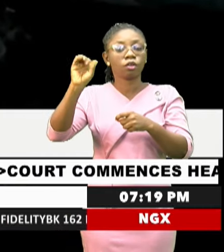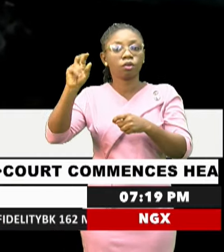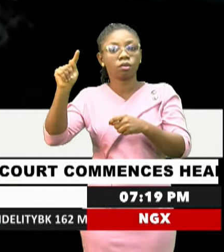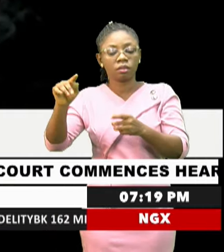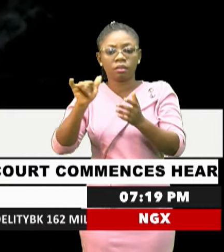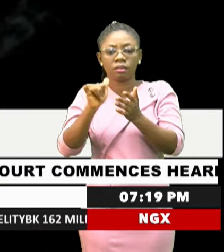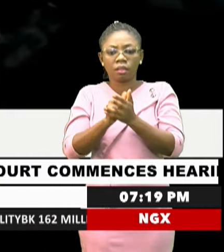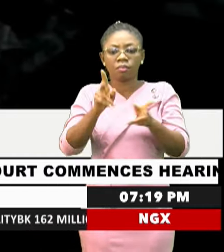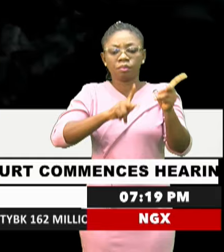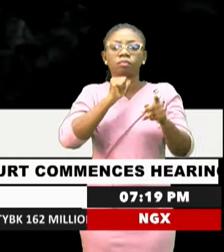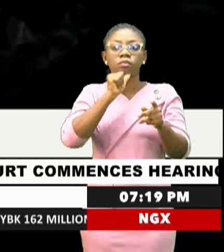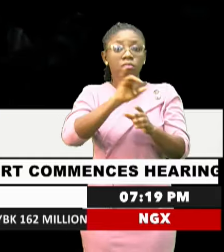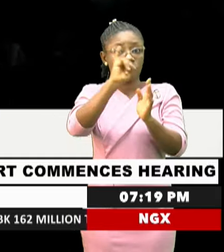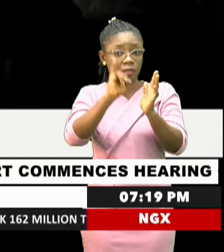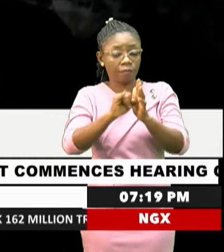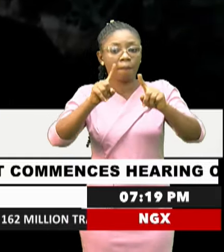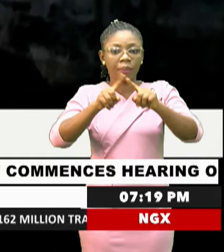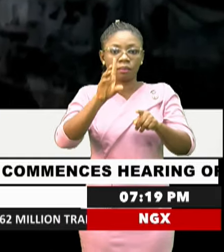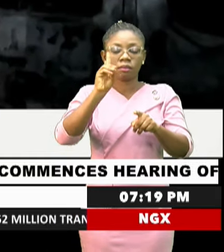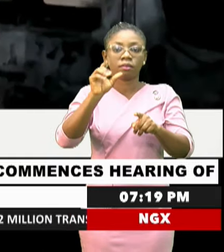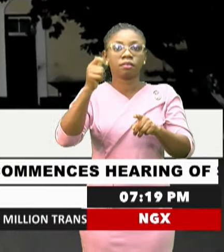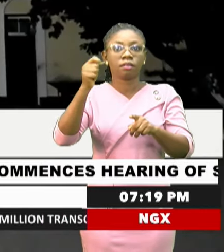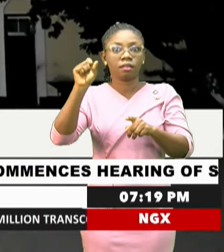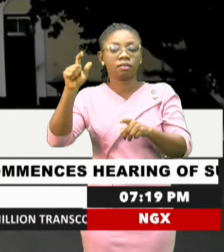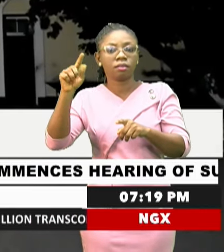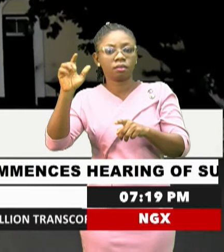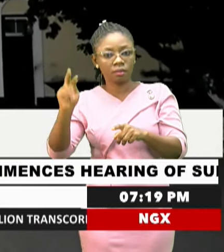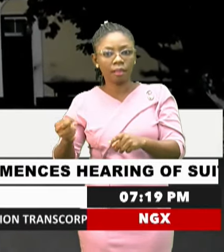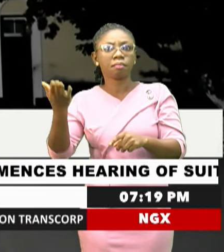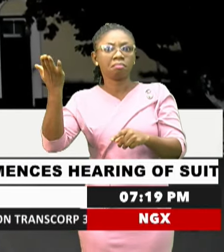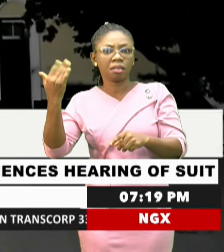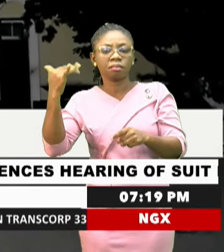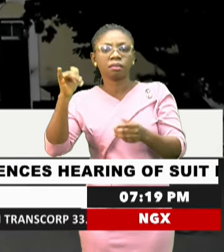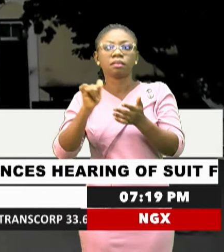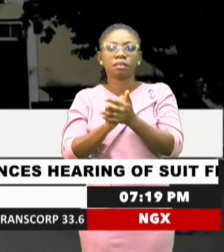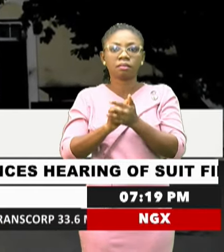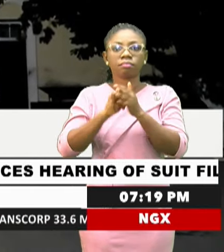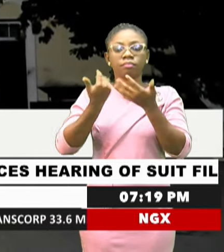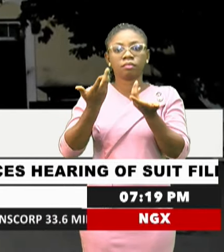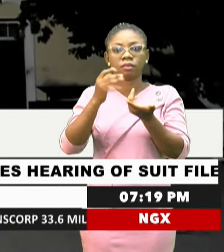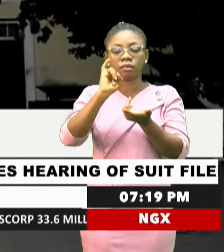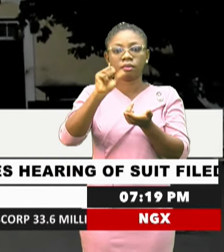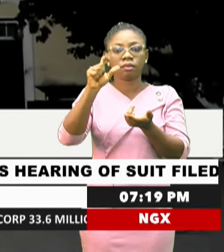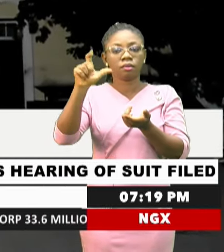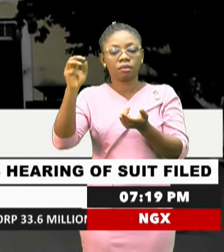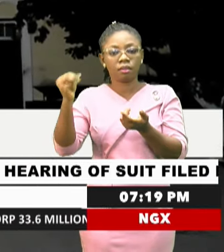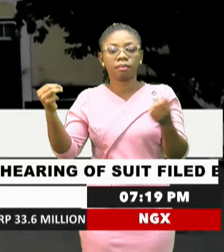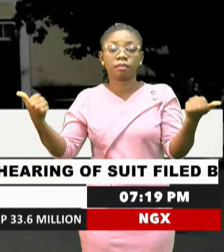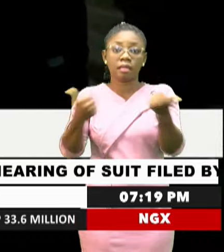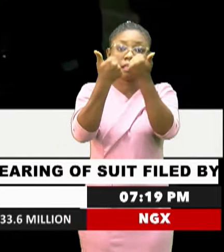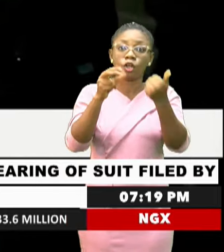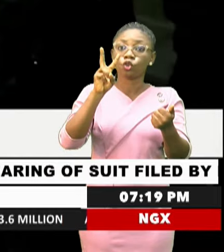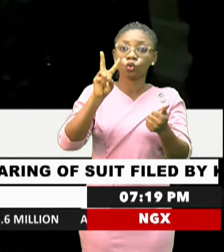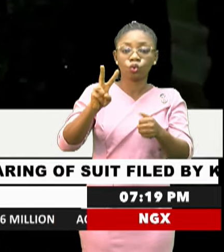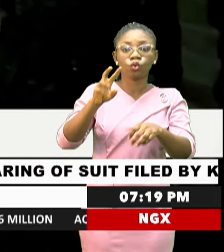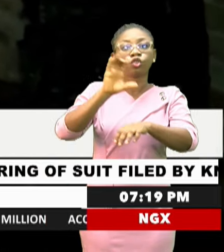identified, but Dagestan has in the past been the scene of Islamist attacks. Two churches and a synagogue